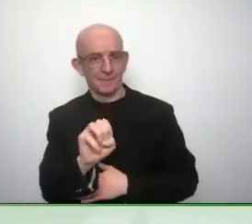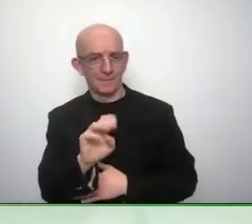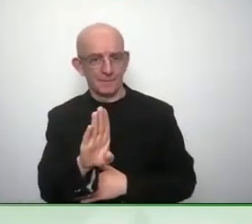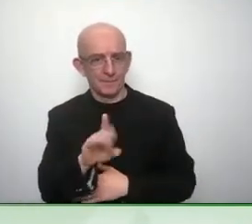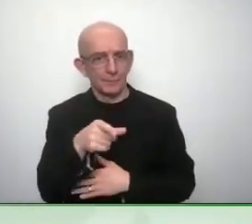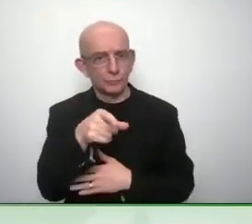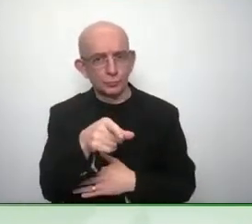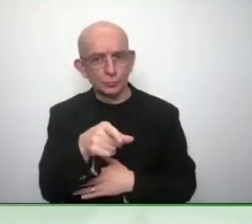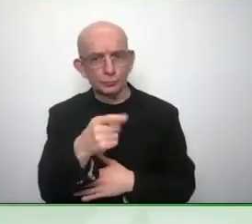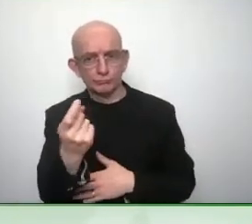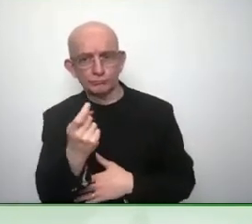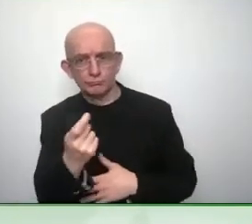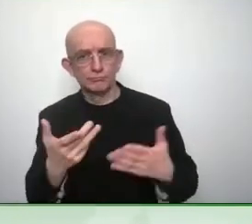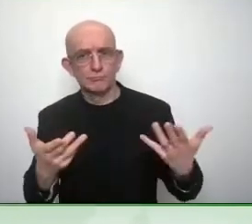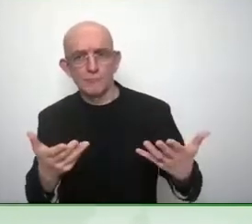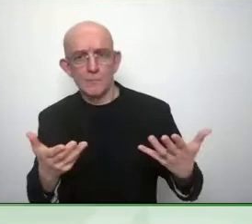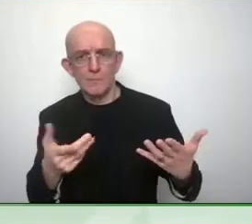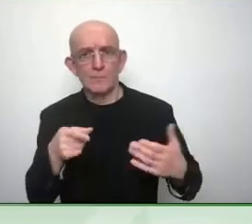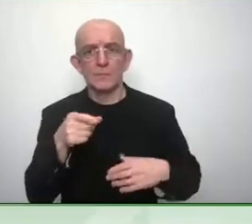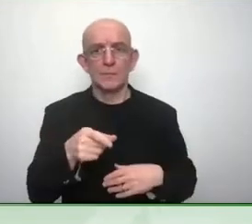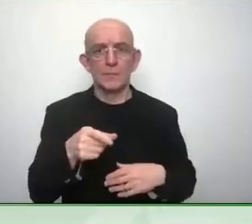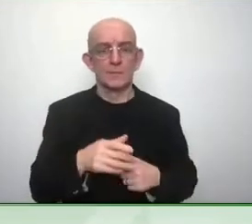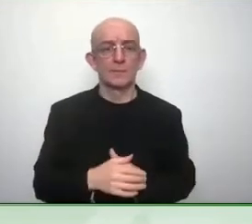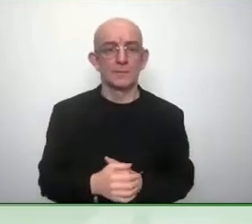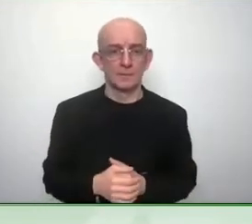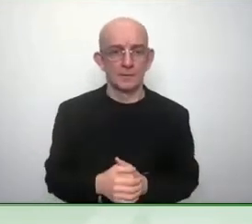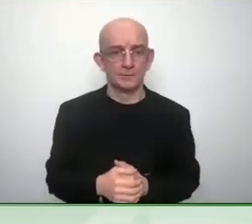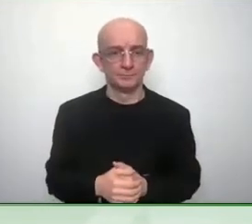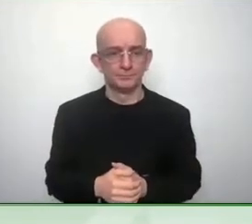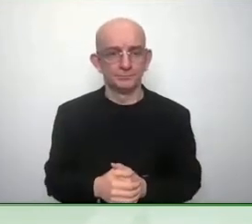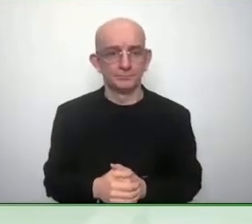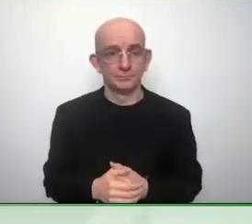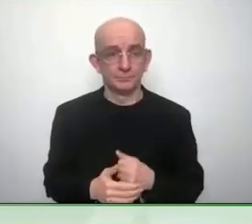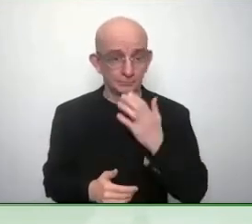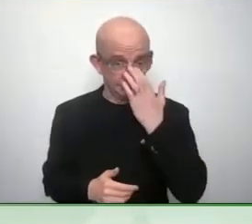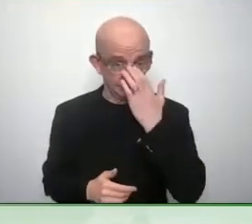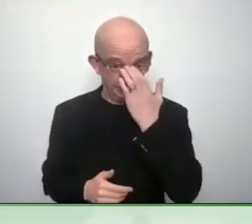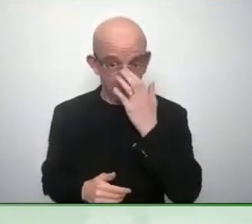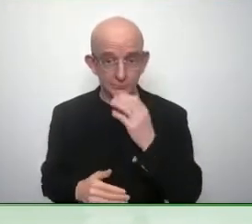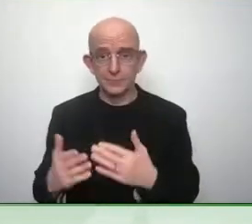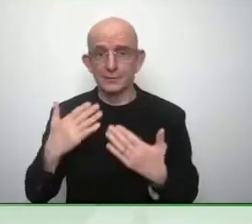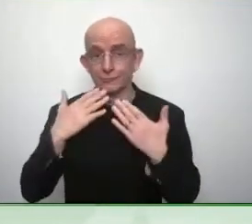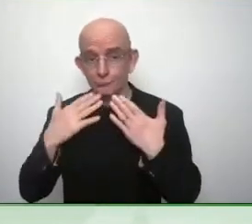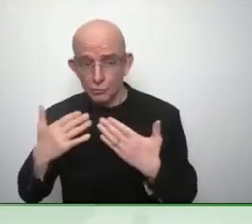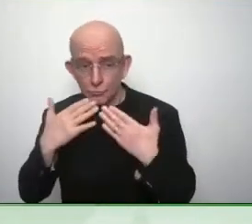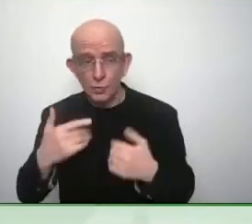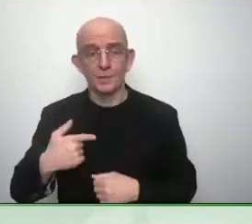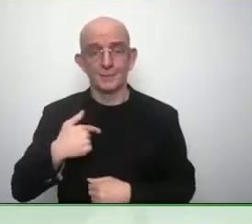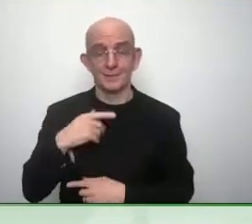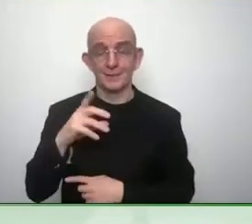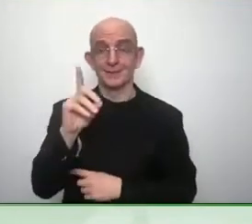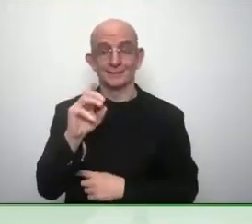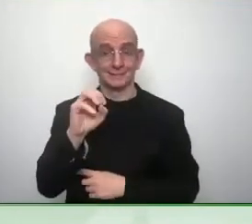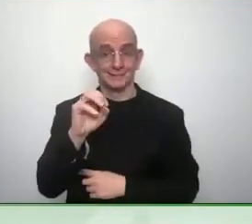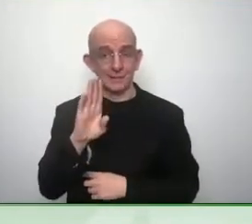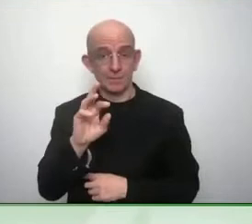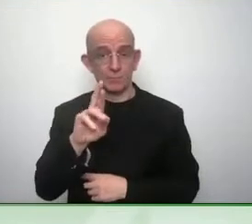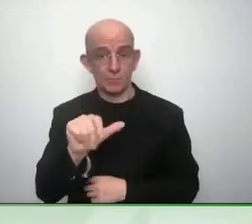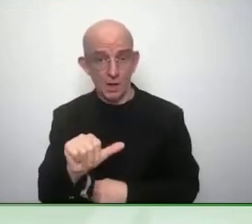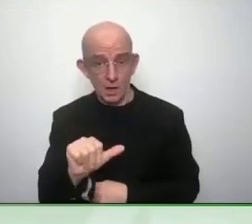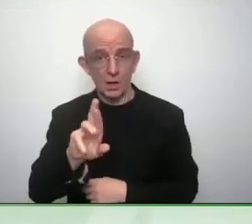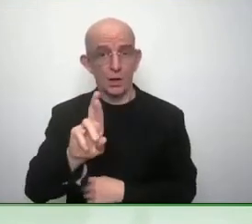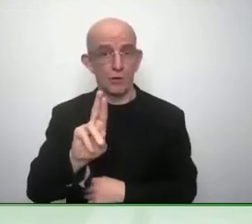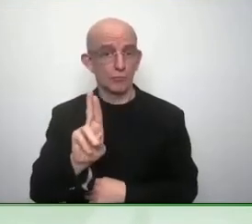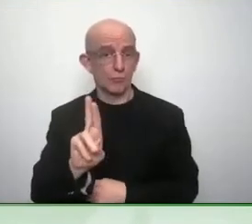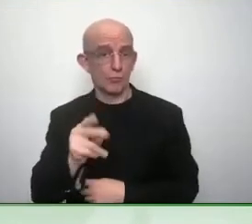also I I really really really am a big fan of zero project and everything they're doing but I'm joining from Richmond Virginia